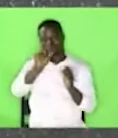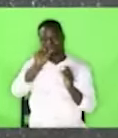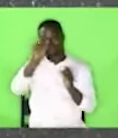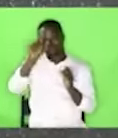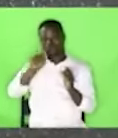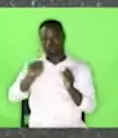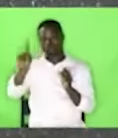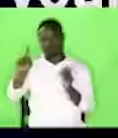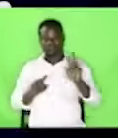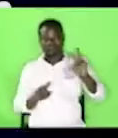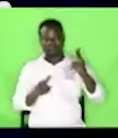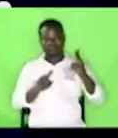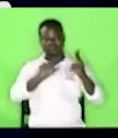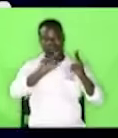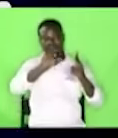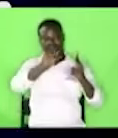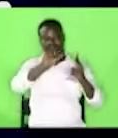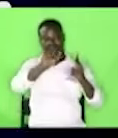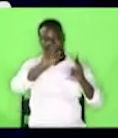verse 1.